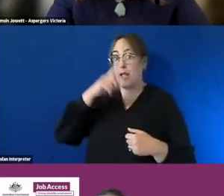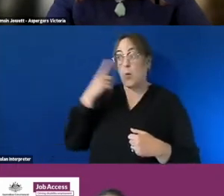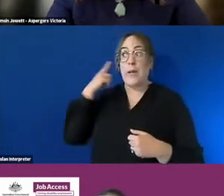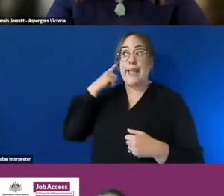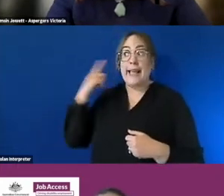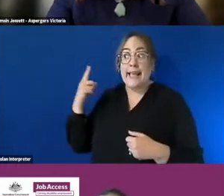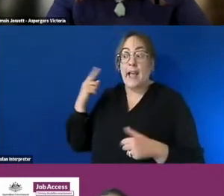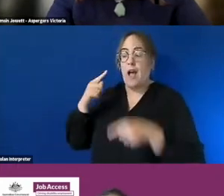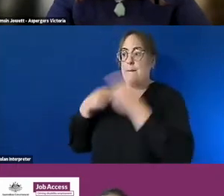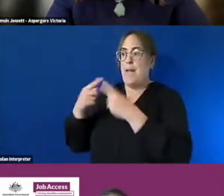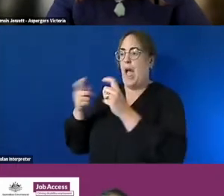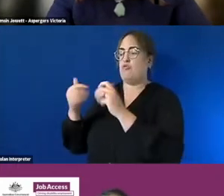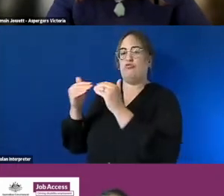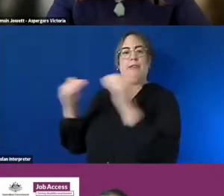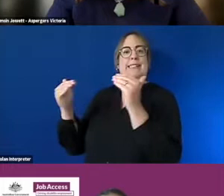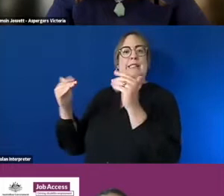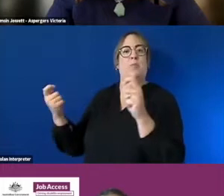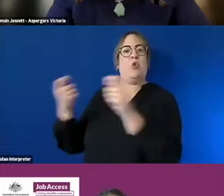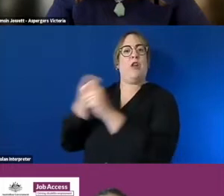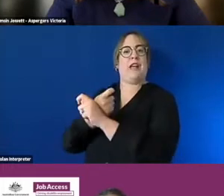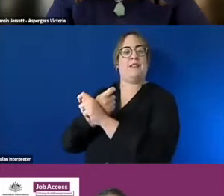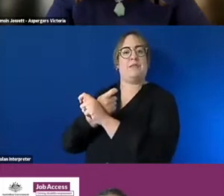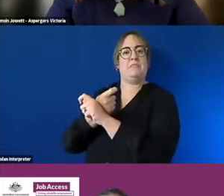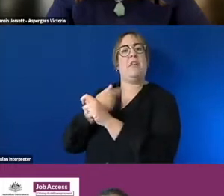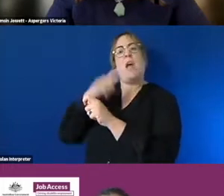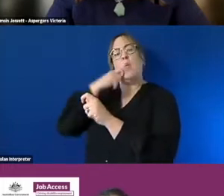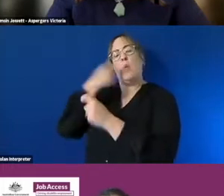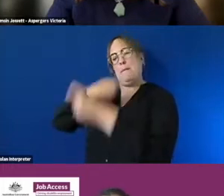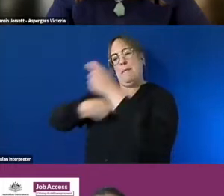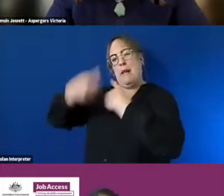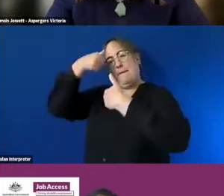feel in sharing um you know any support that they might need